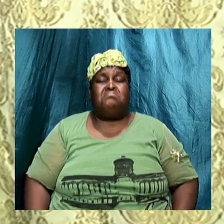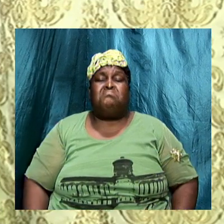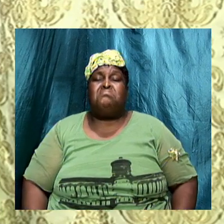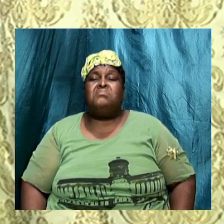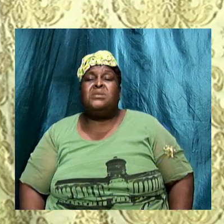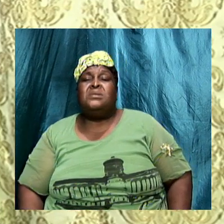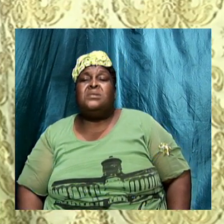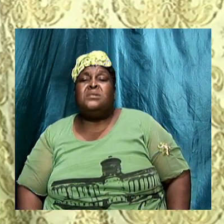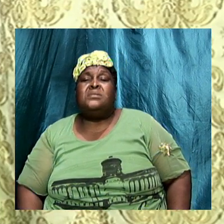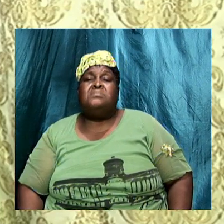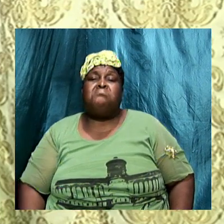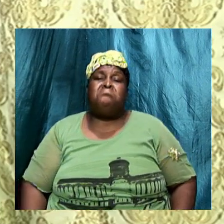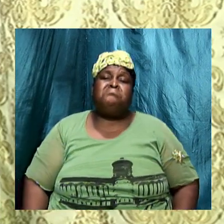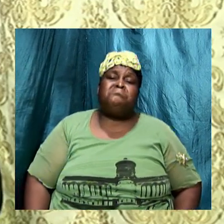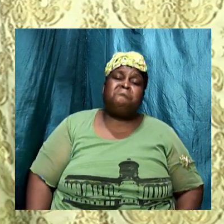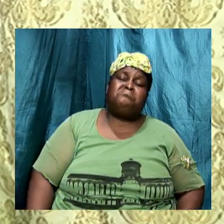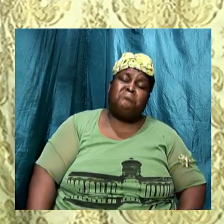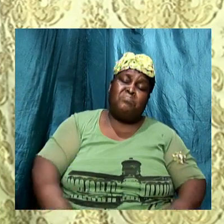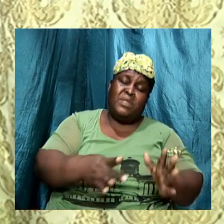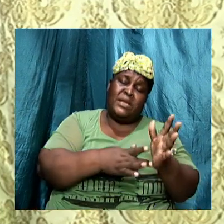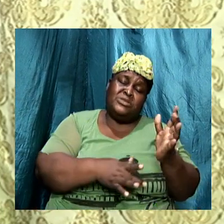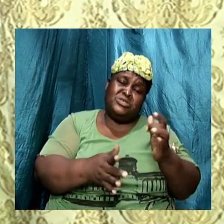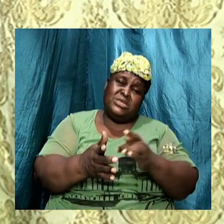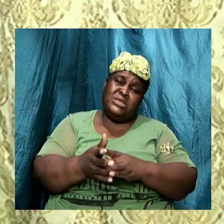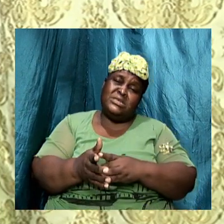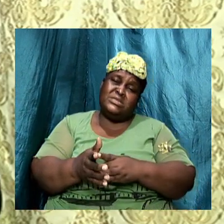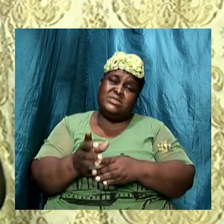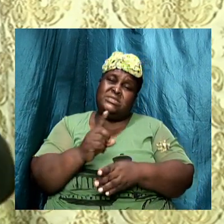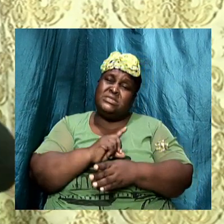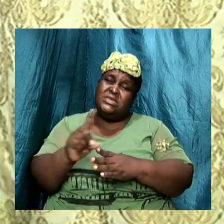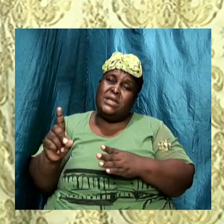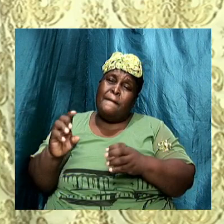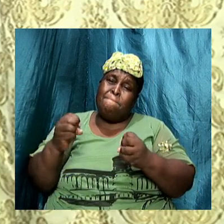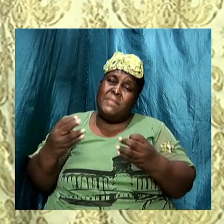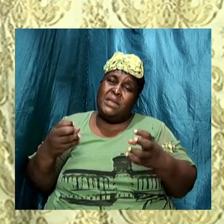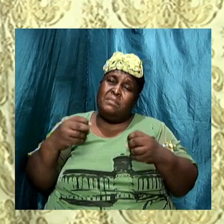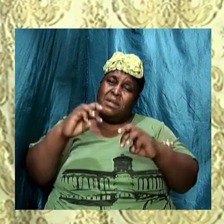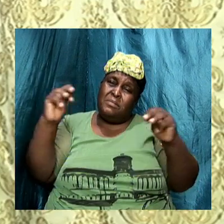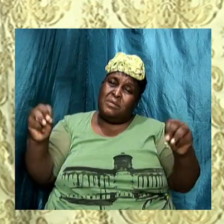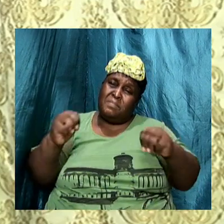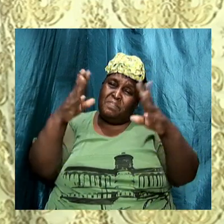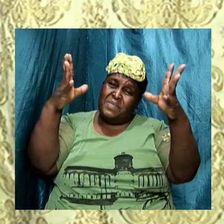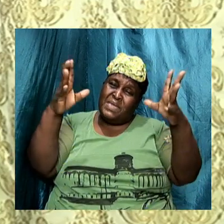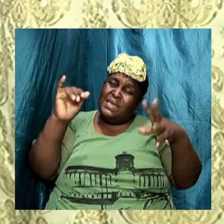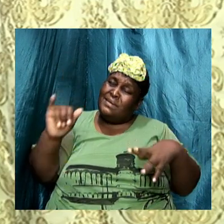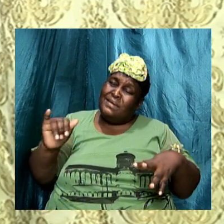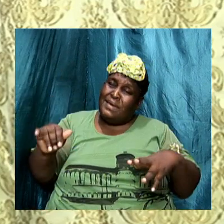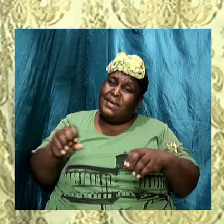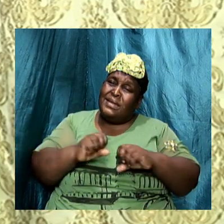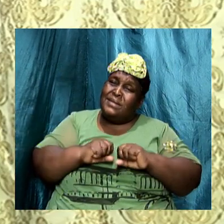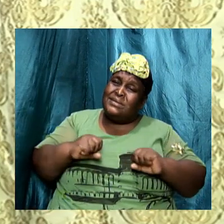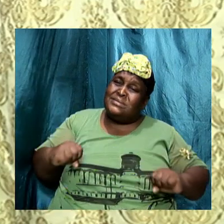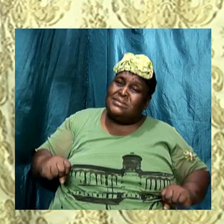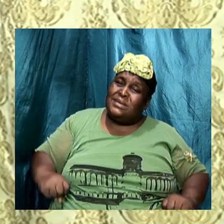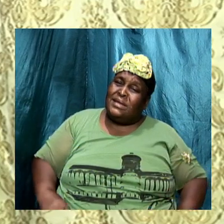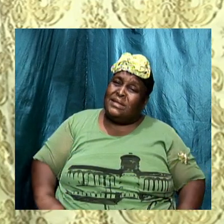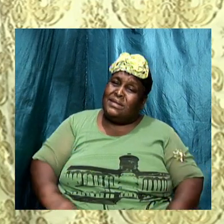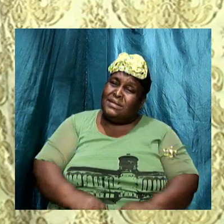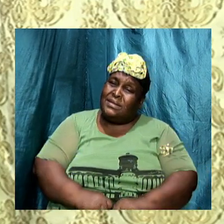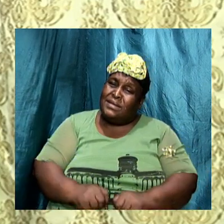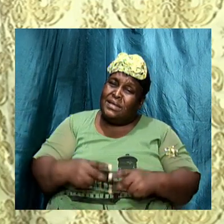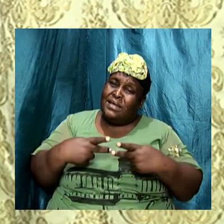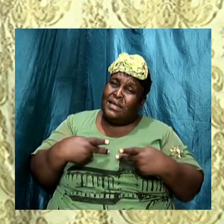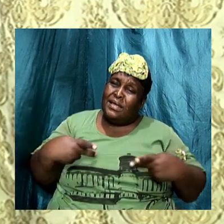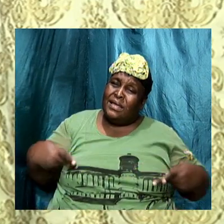amen so Jesus did many miracles yet the Pharisees and Sadducees